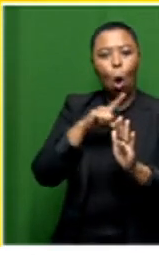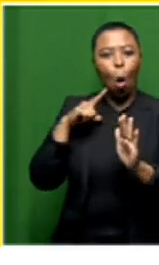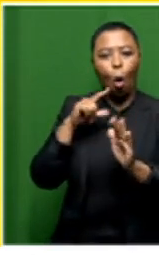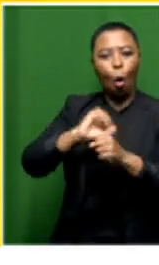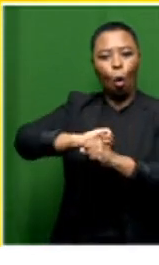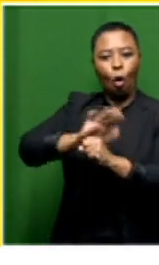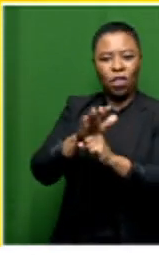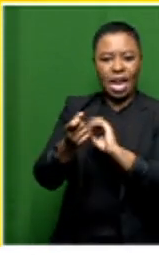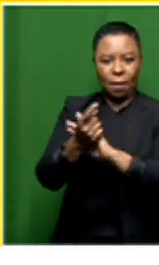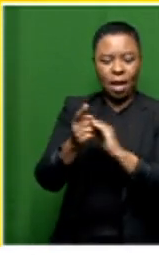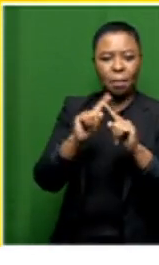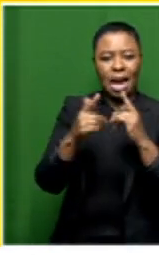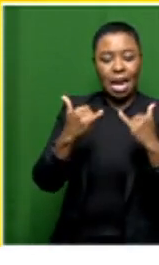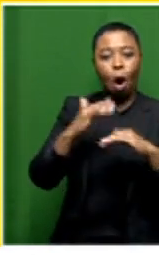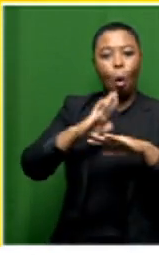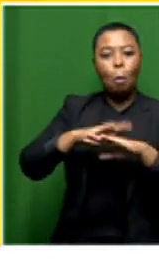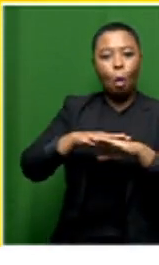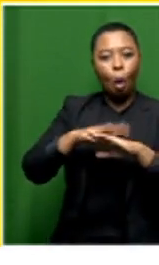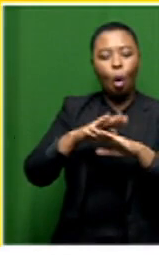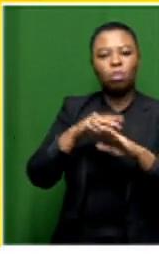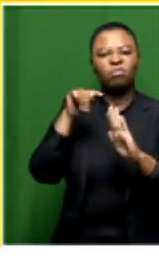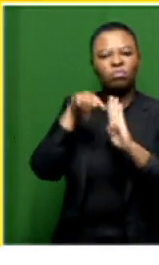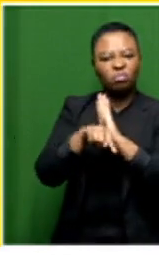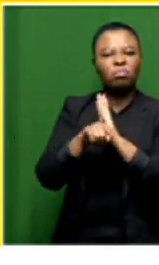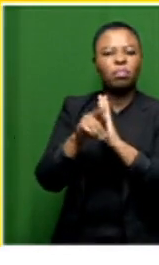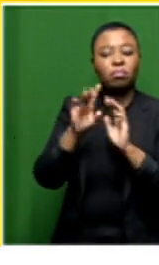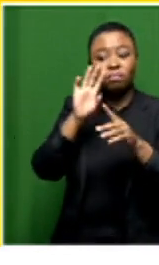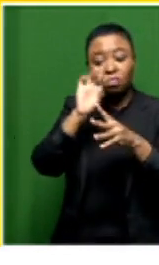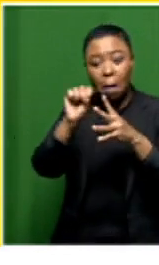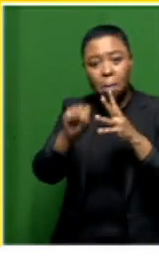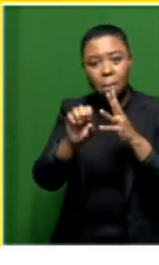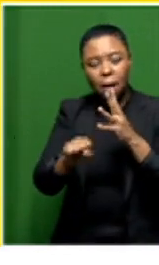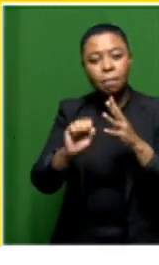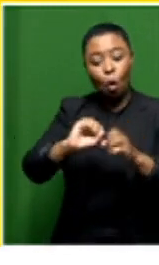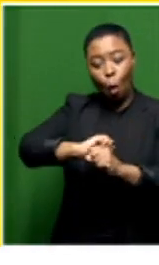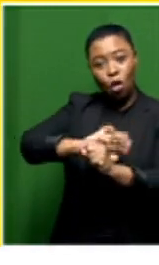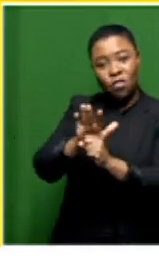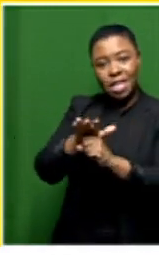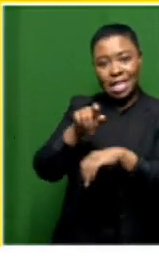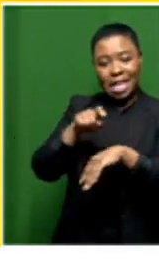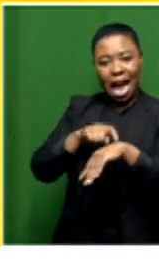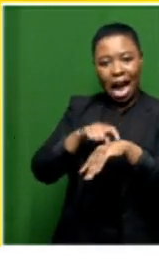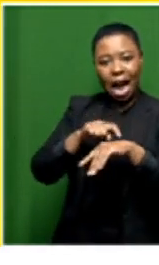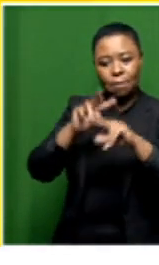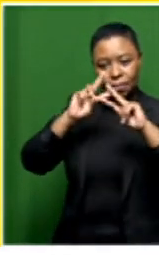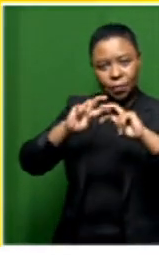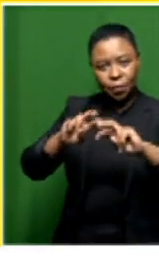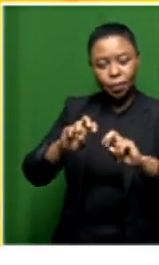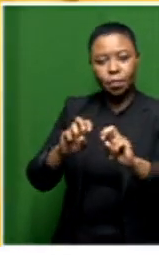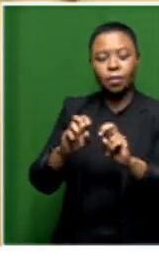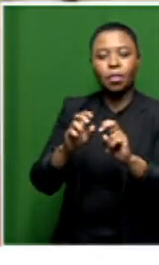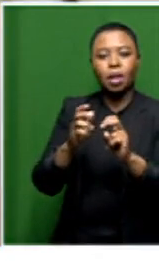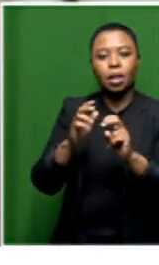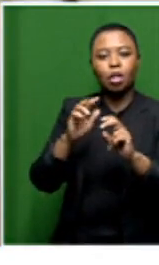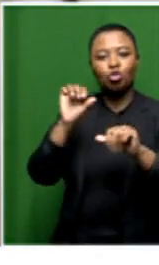now to talk to us a little bit more about the significance of these findings in the covert 19 pandemic study we are joined by